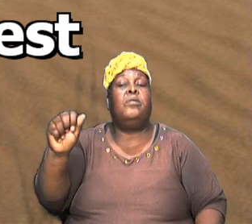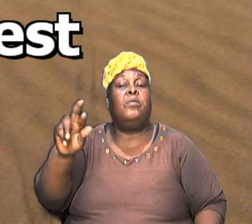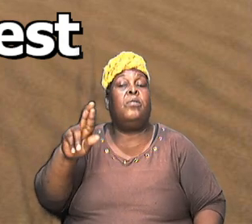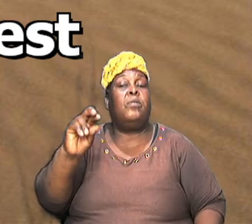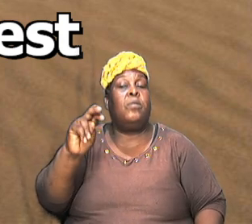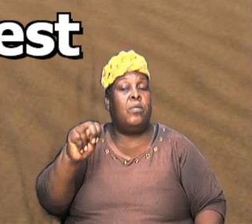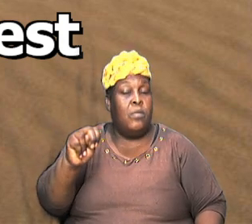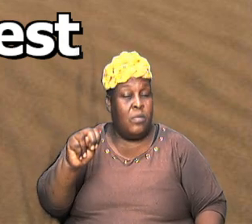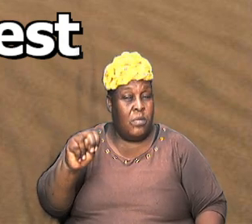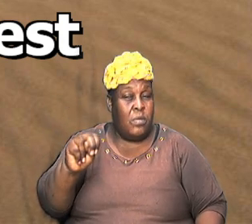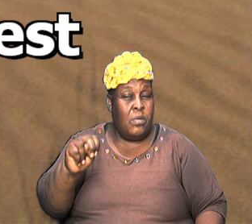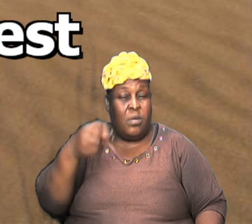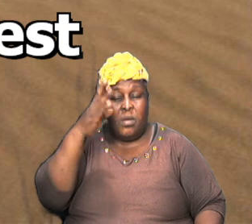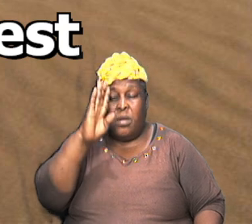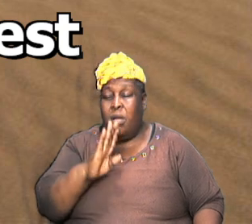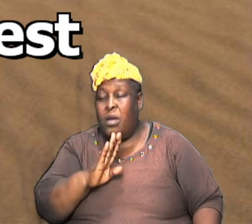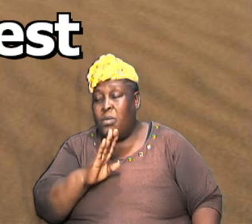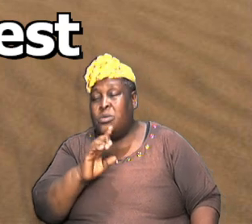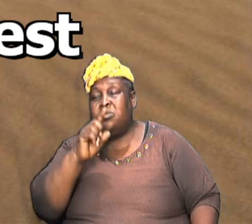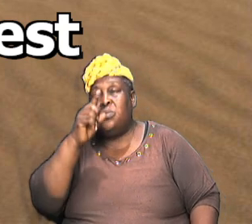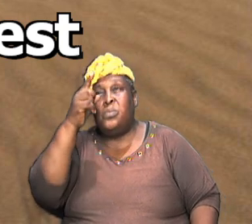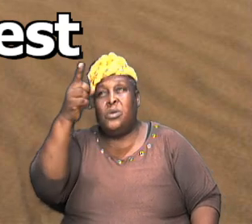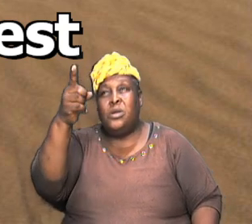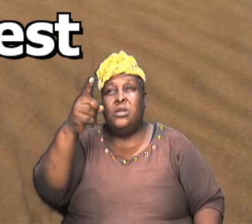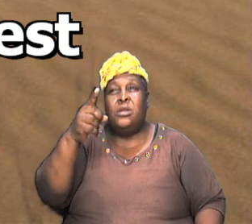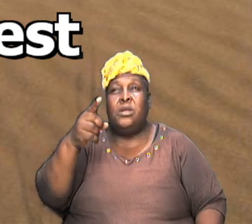that set up the priestly order